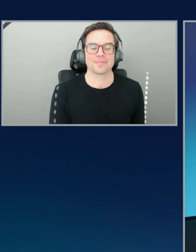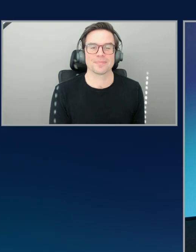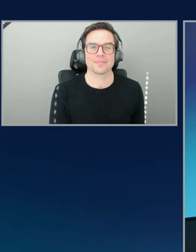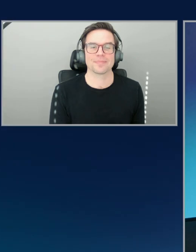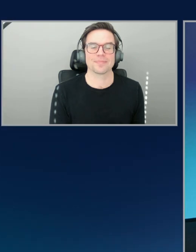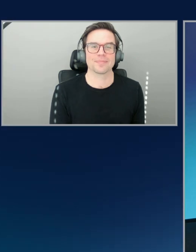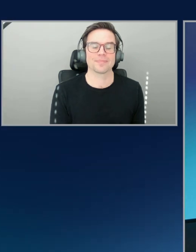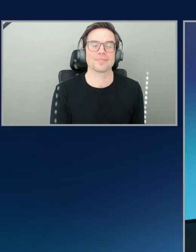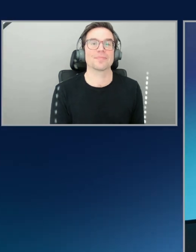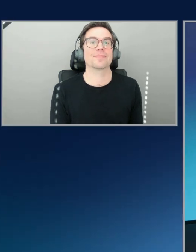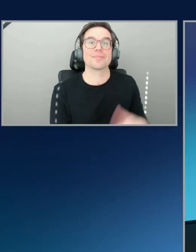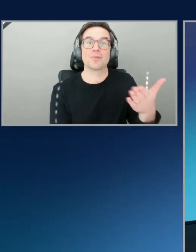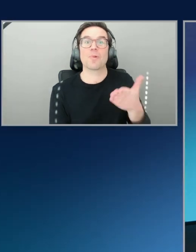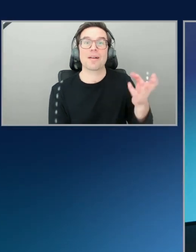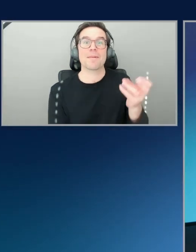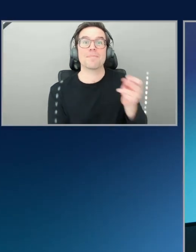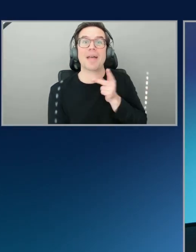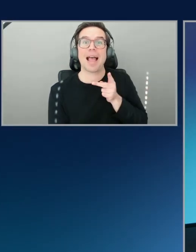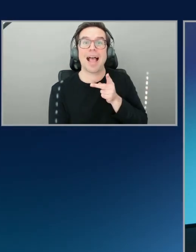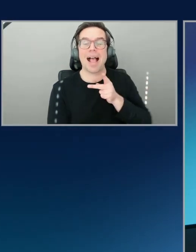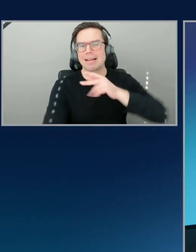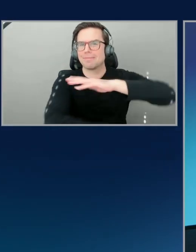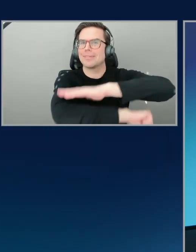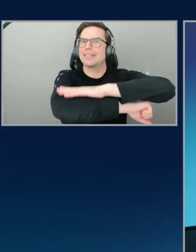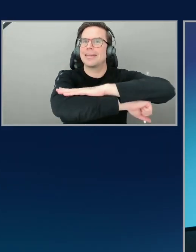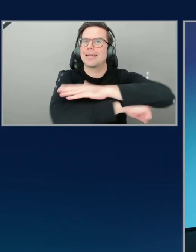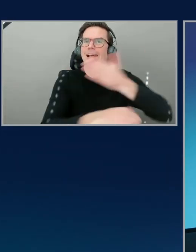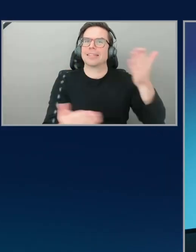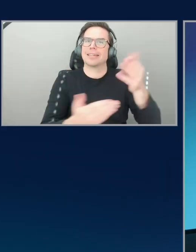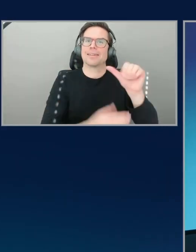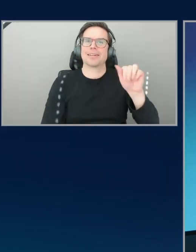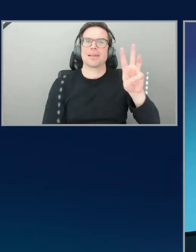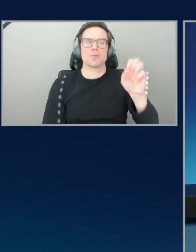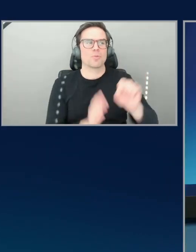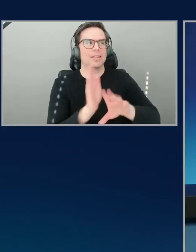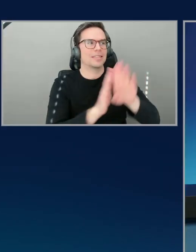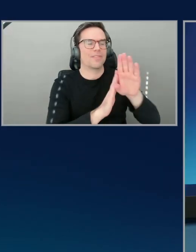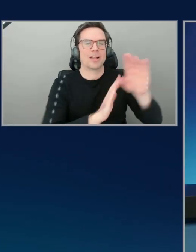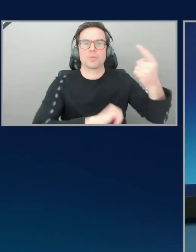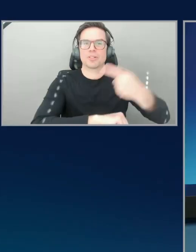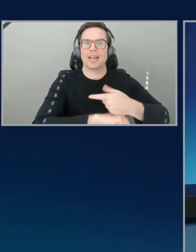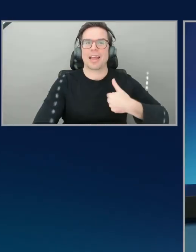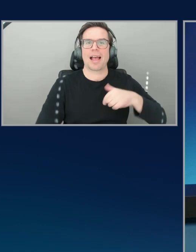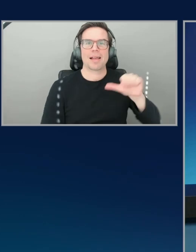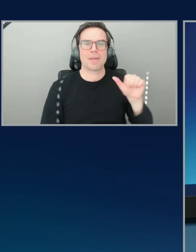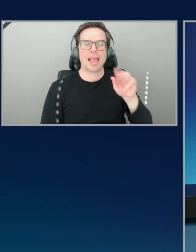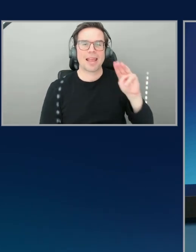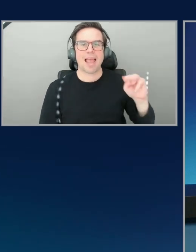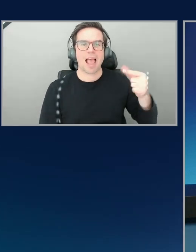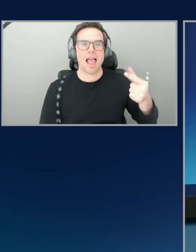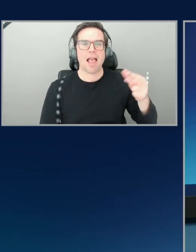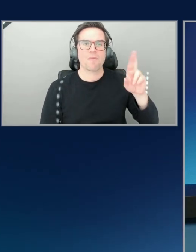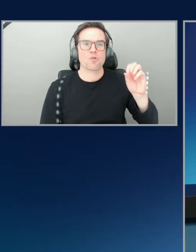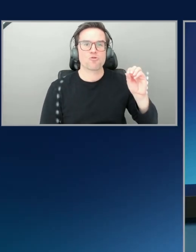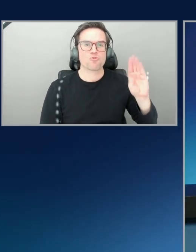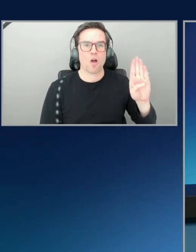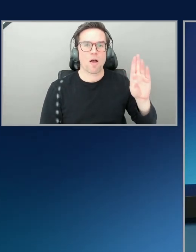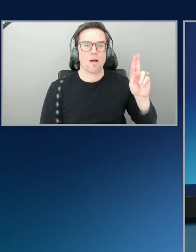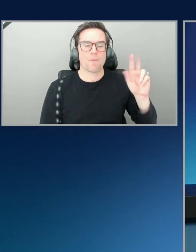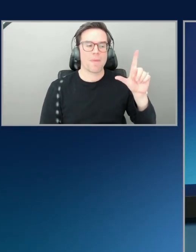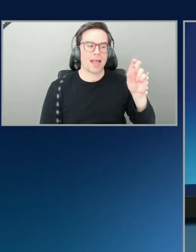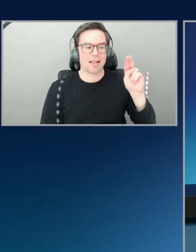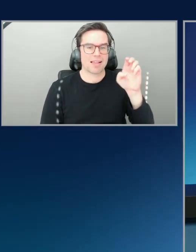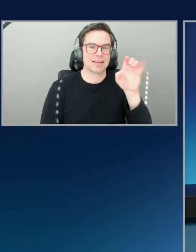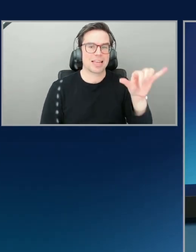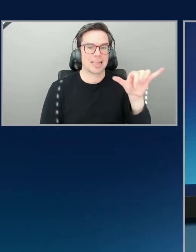Welcome back from the desk here at AWS Developer Day. I'm A.M. Grabelny, a dev advocate for game day, joined by Farrah Campbell down